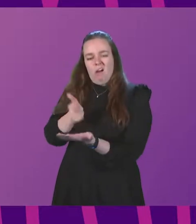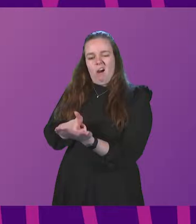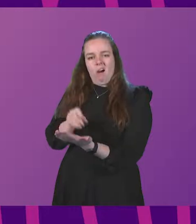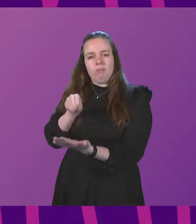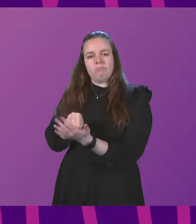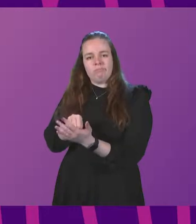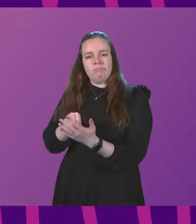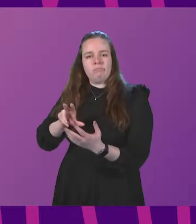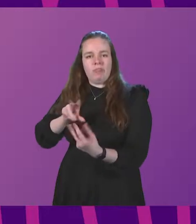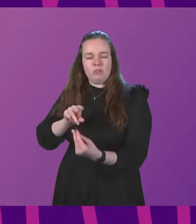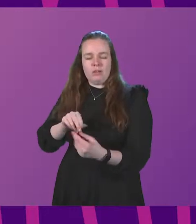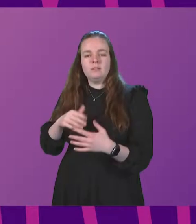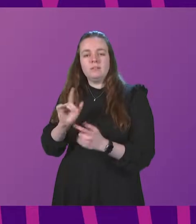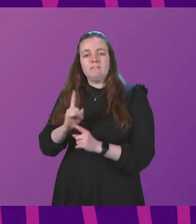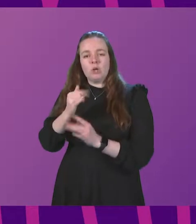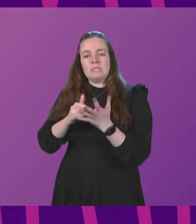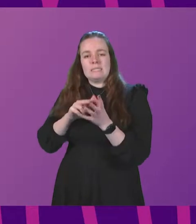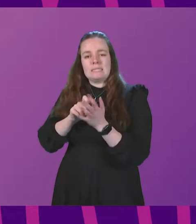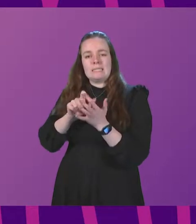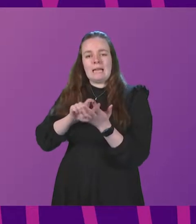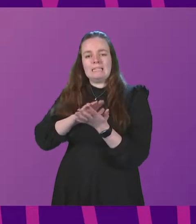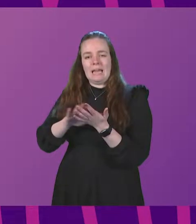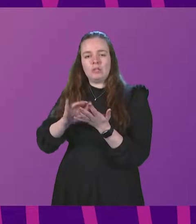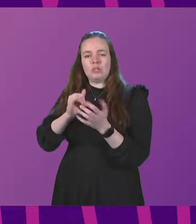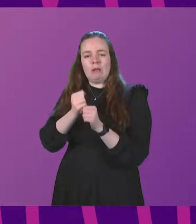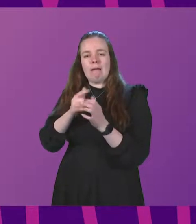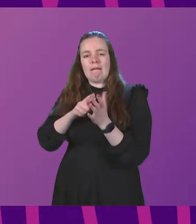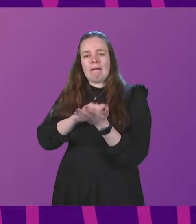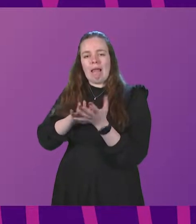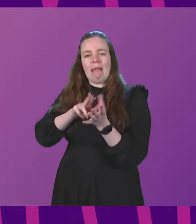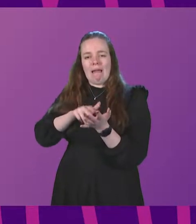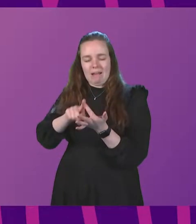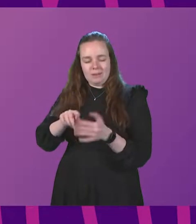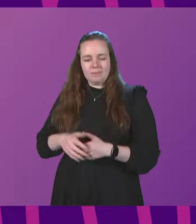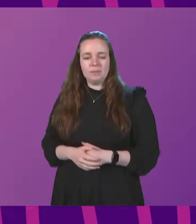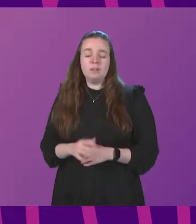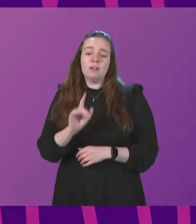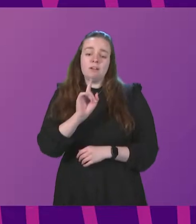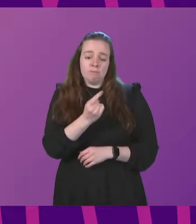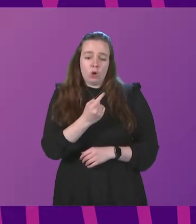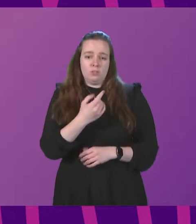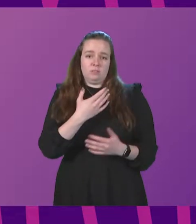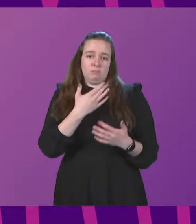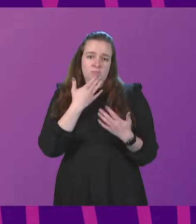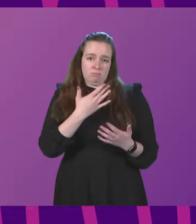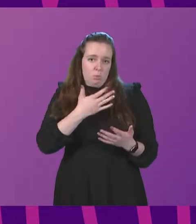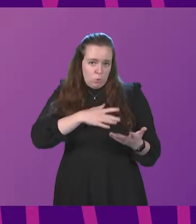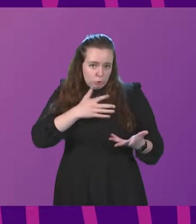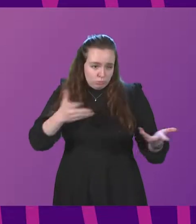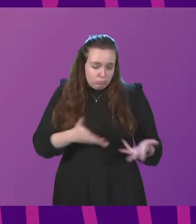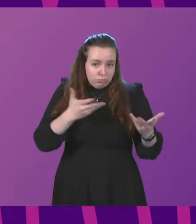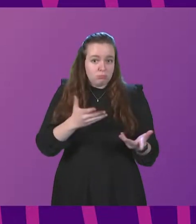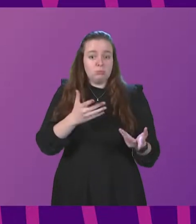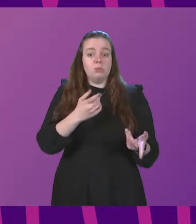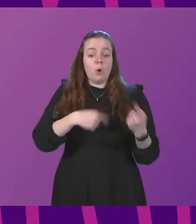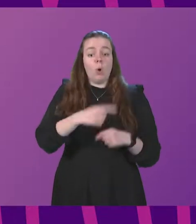and I call Sandesh Gulhani. Thank you, Presiding Officer. Let me start by urging everyone who can to come forward to get their COVID